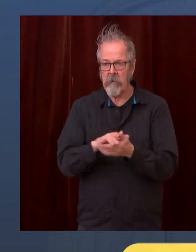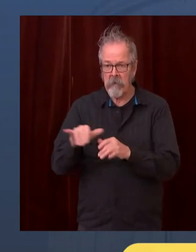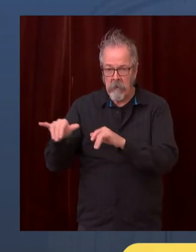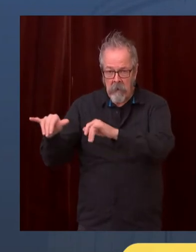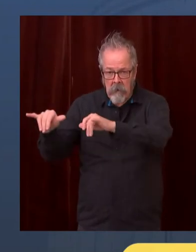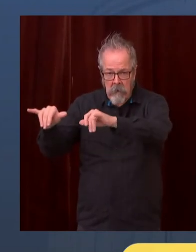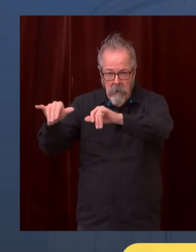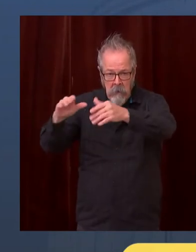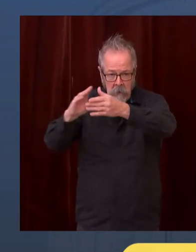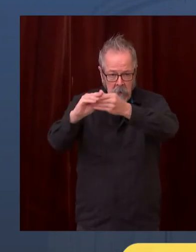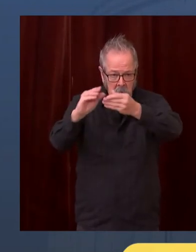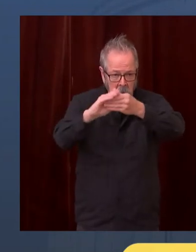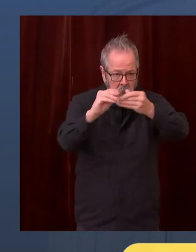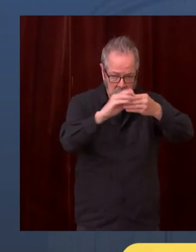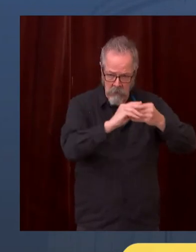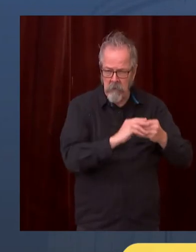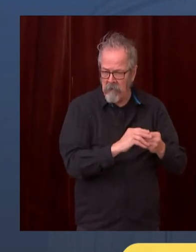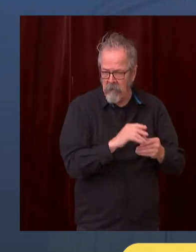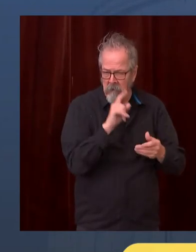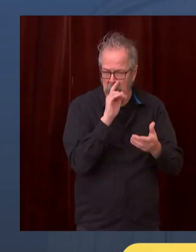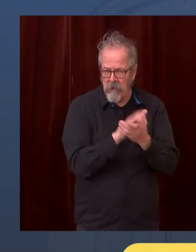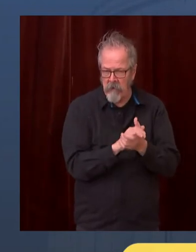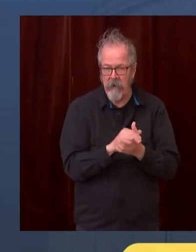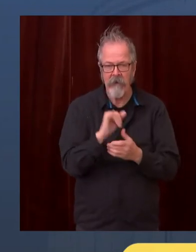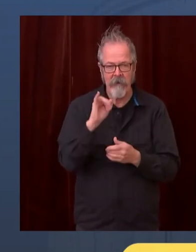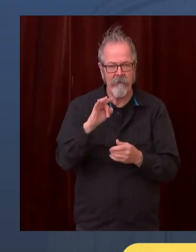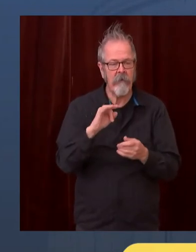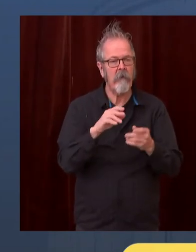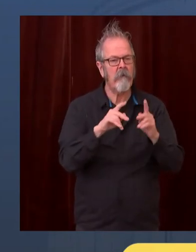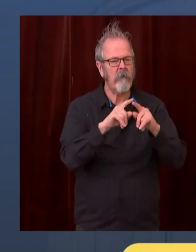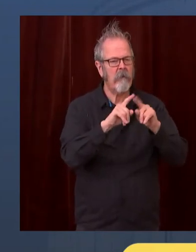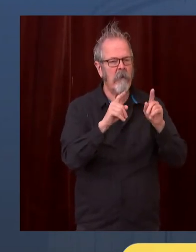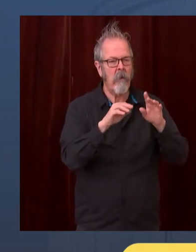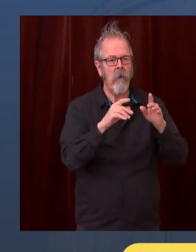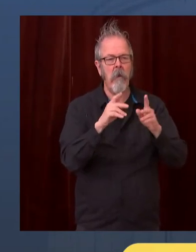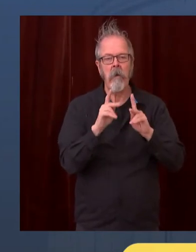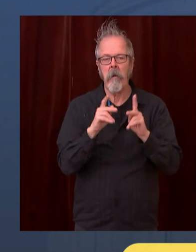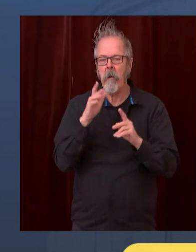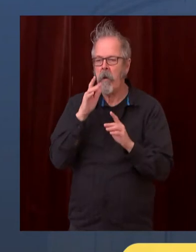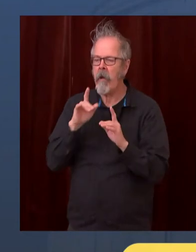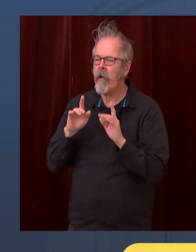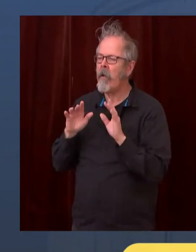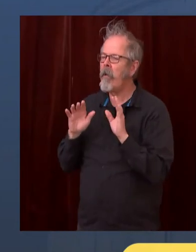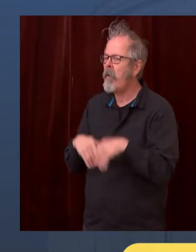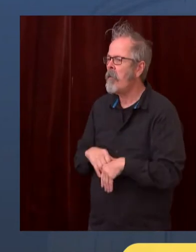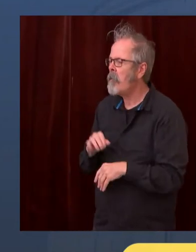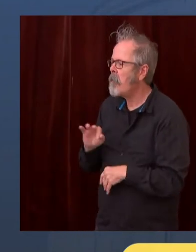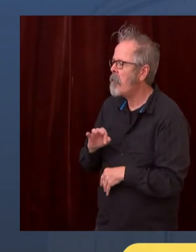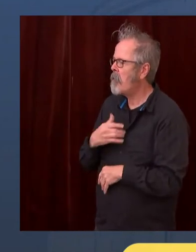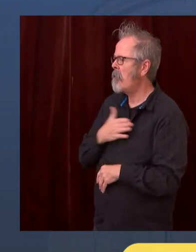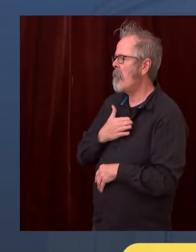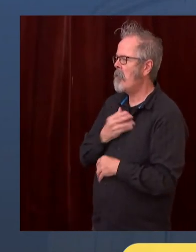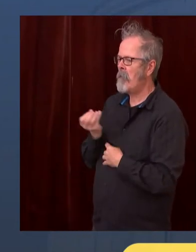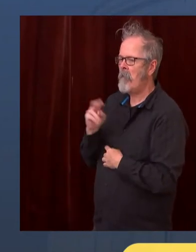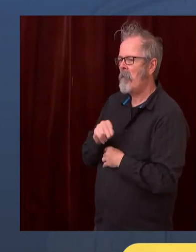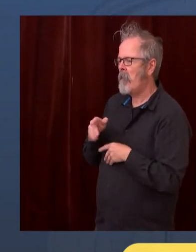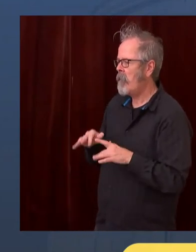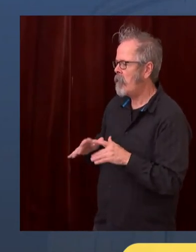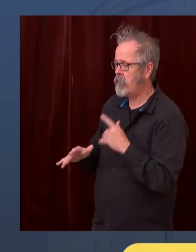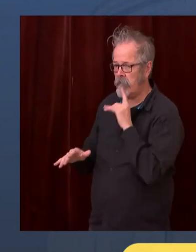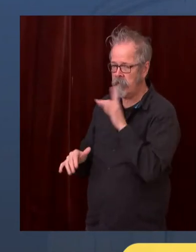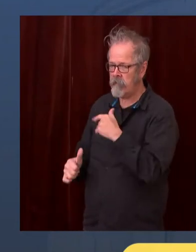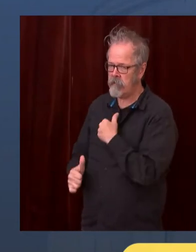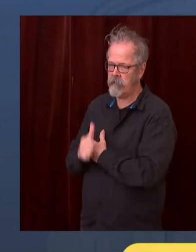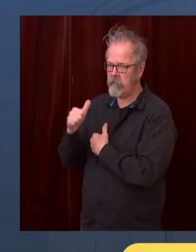trouble. So what we've learned in our community is that we're all in this together, and we have to work together, and that means